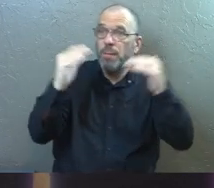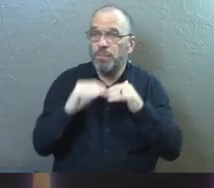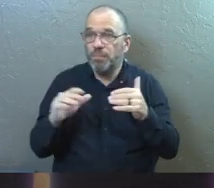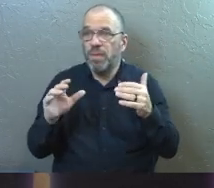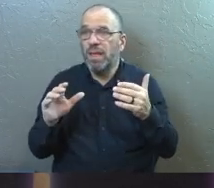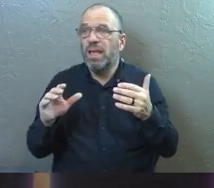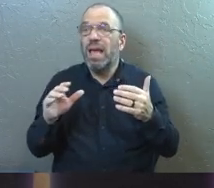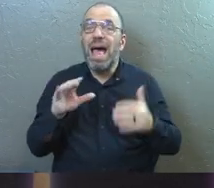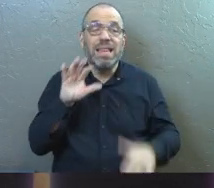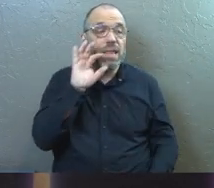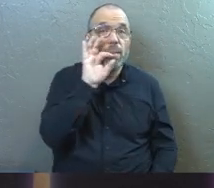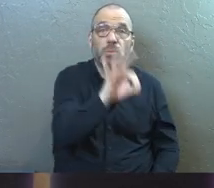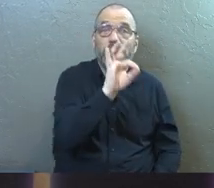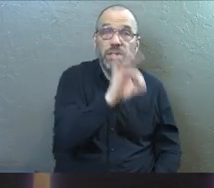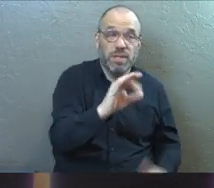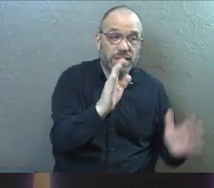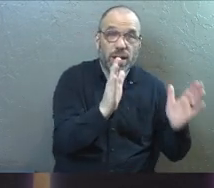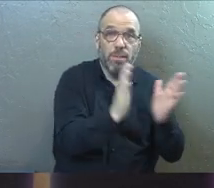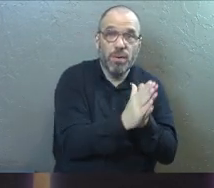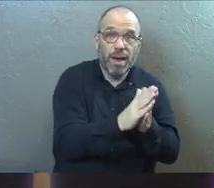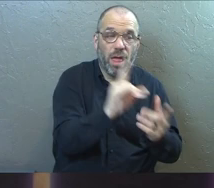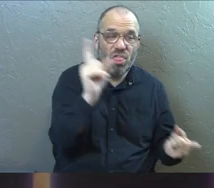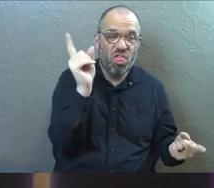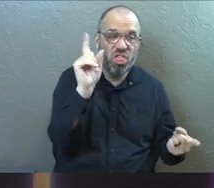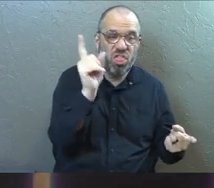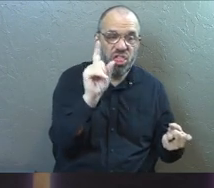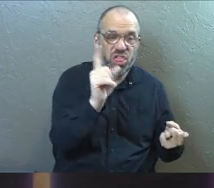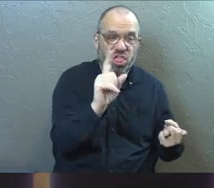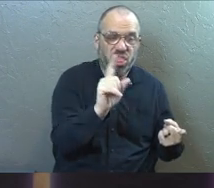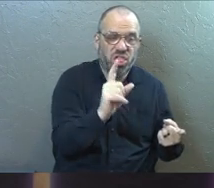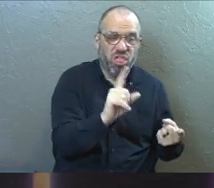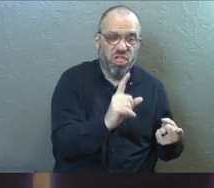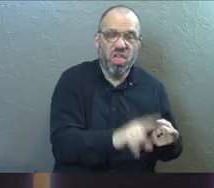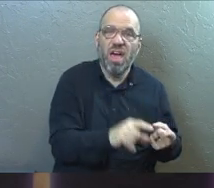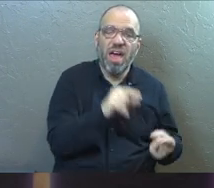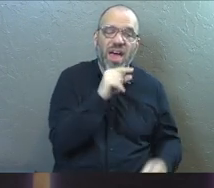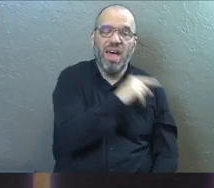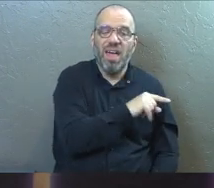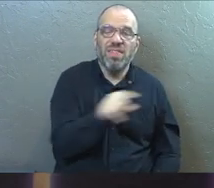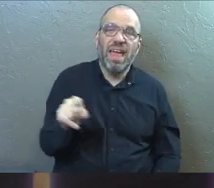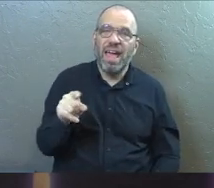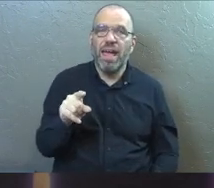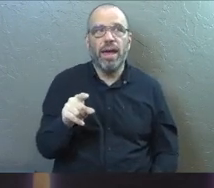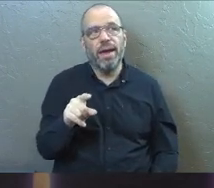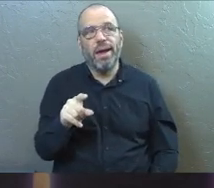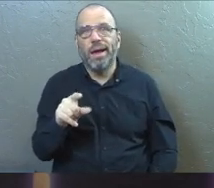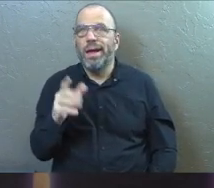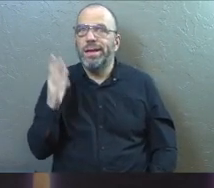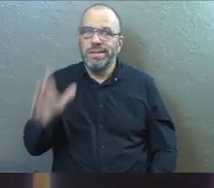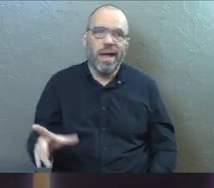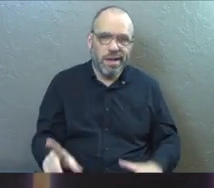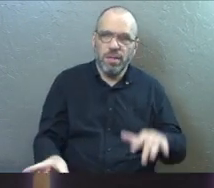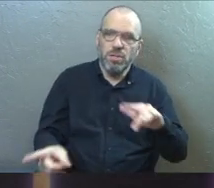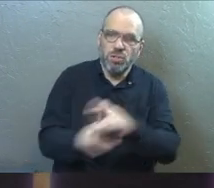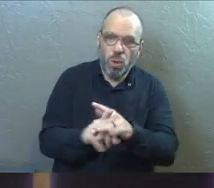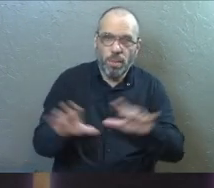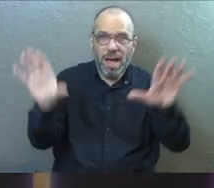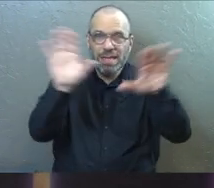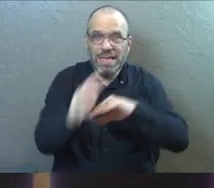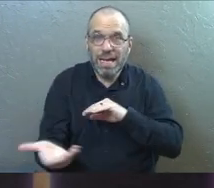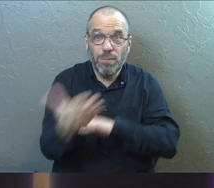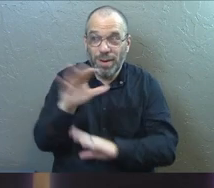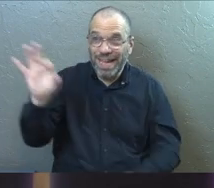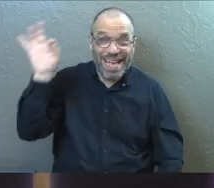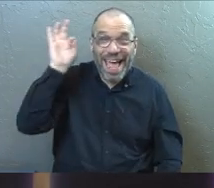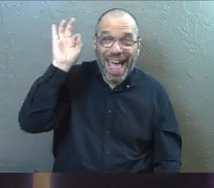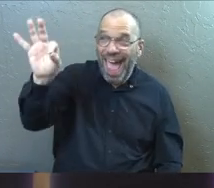would have diminished their preaching and their prayer. Eventually, at some point, they would have started that they would have had to show up on a Sunday morning